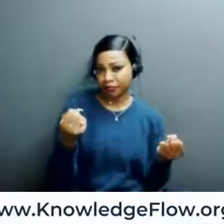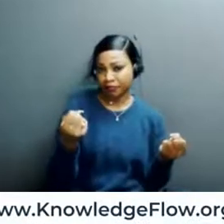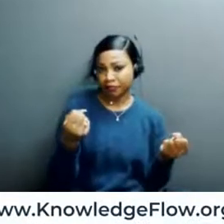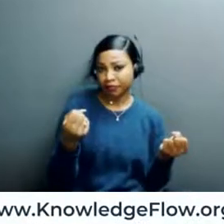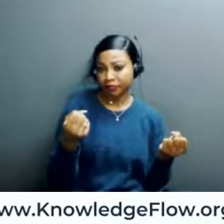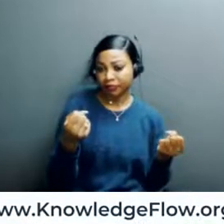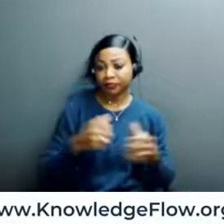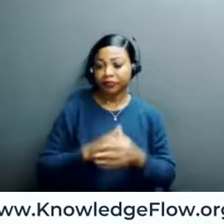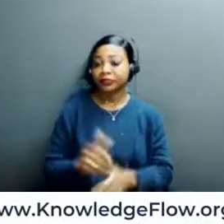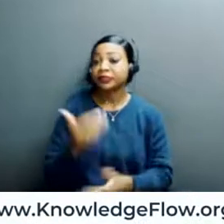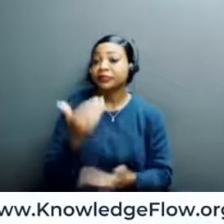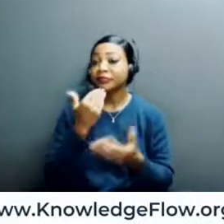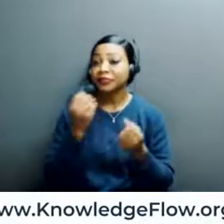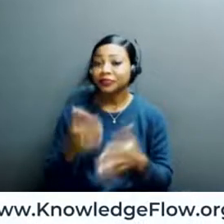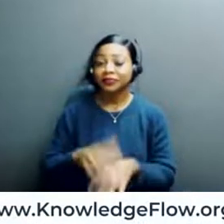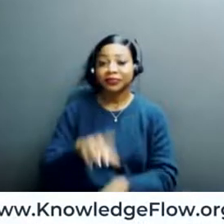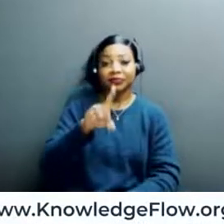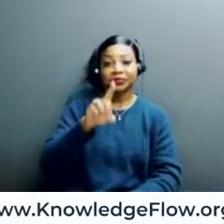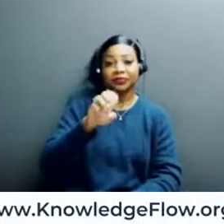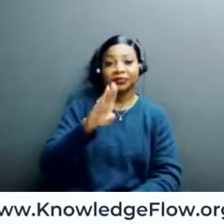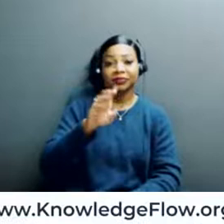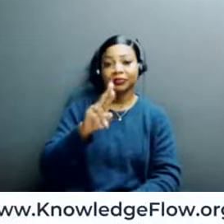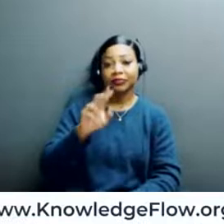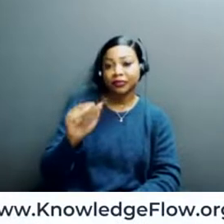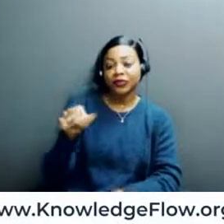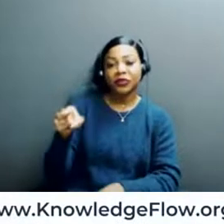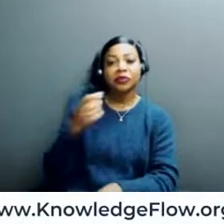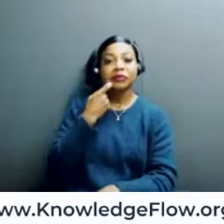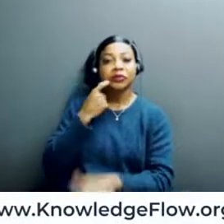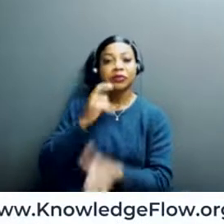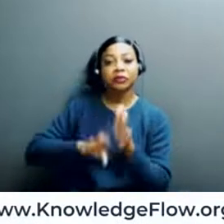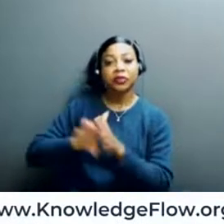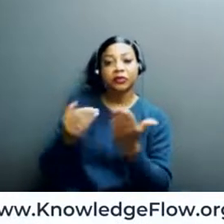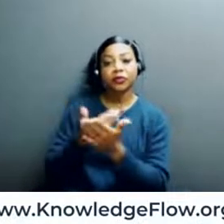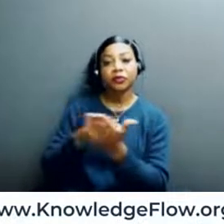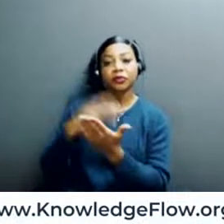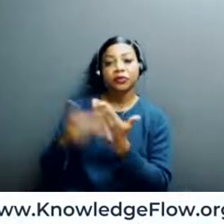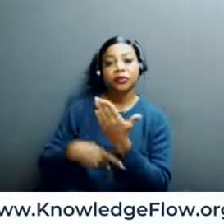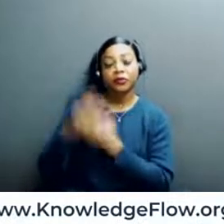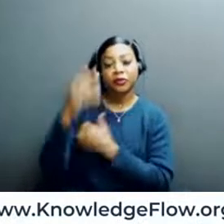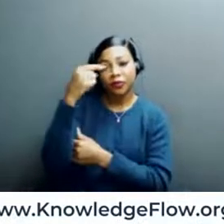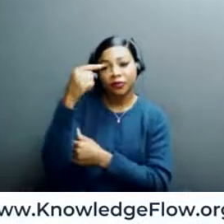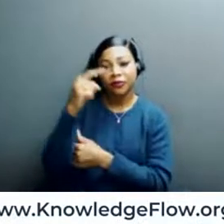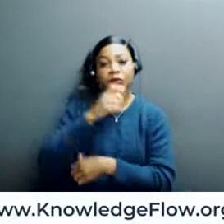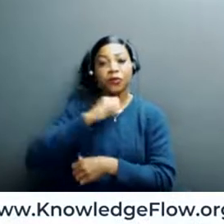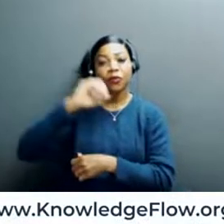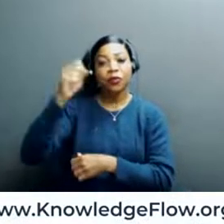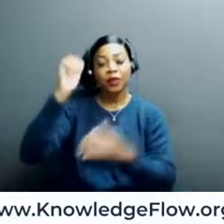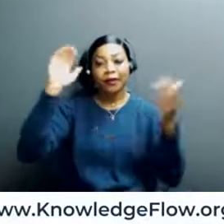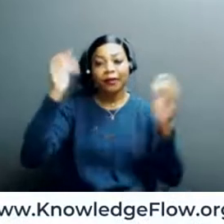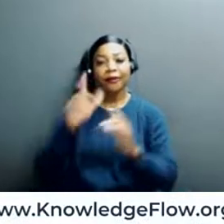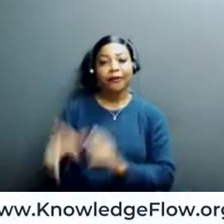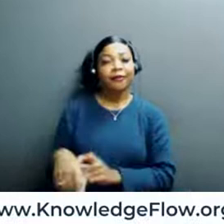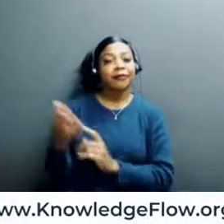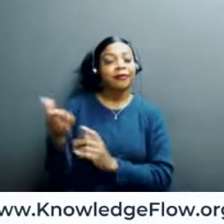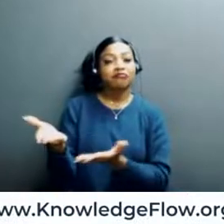Thank you very much. Deborah, you've also recently developed some new programs for older adults particularly. What are